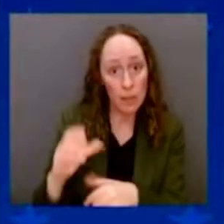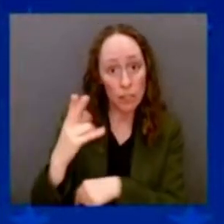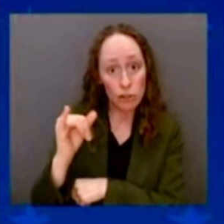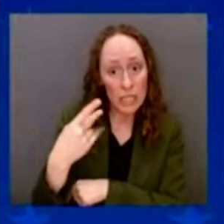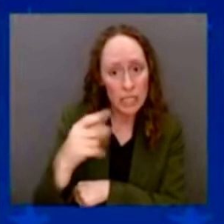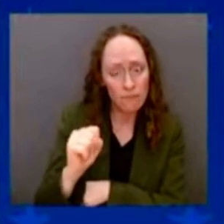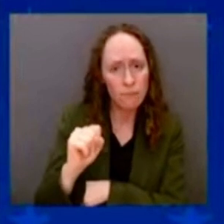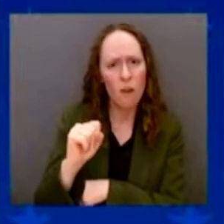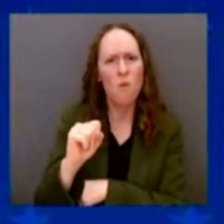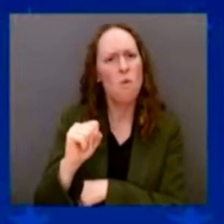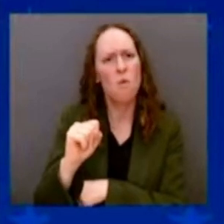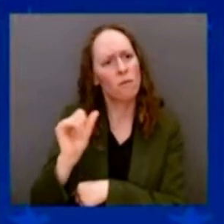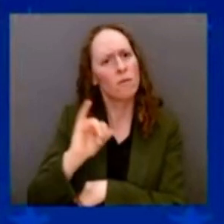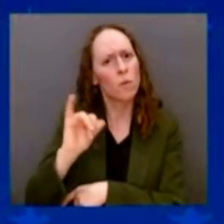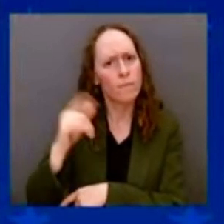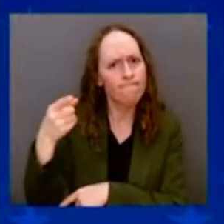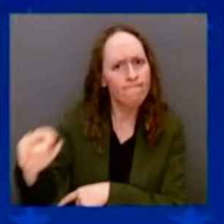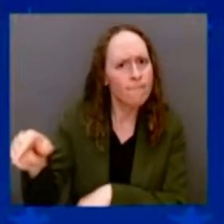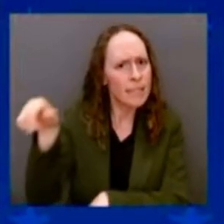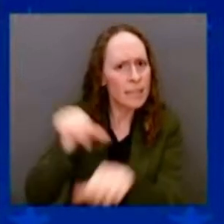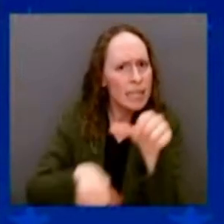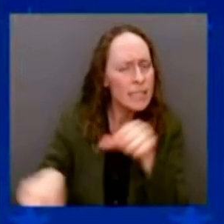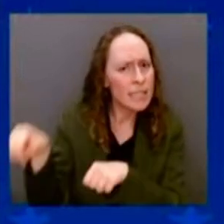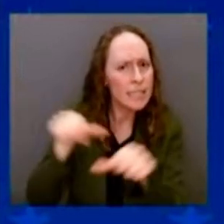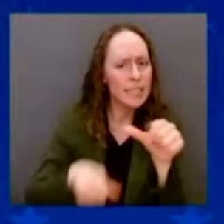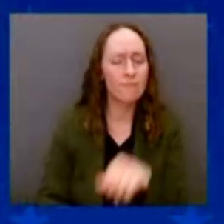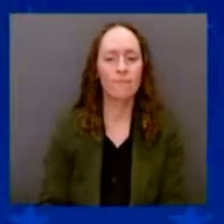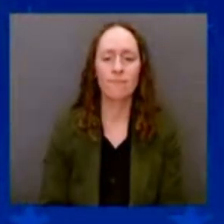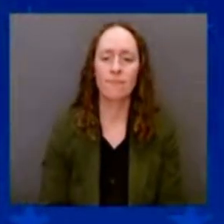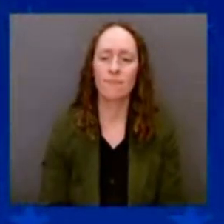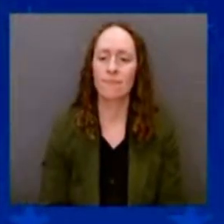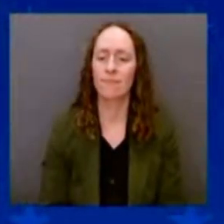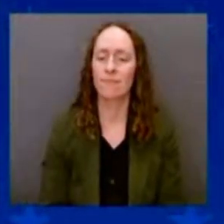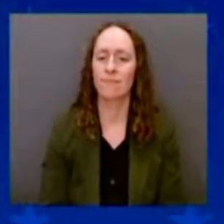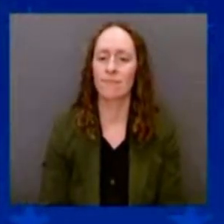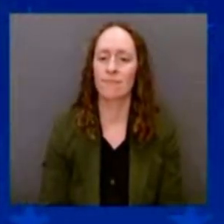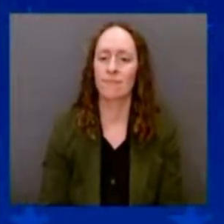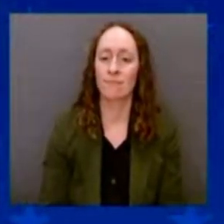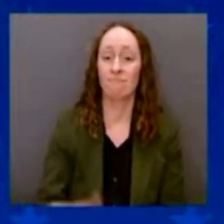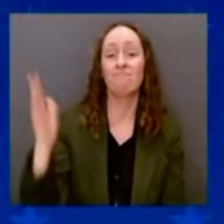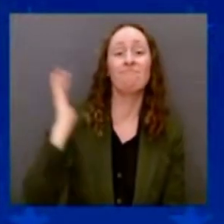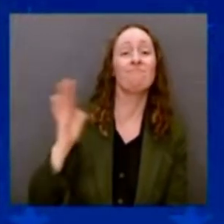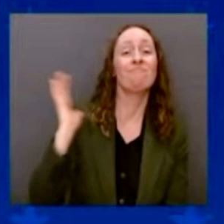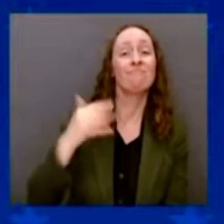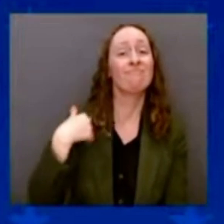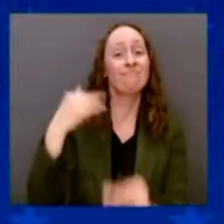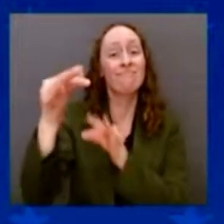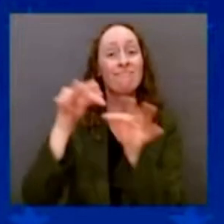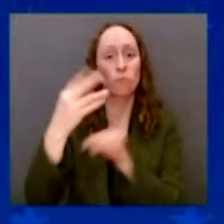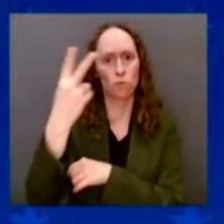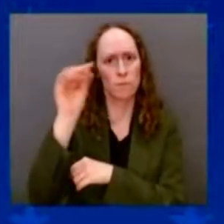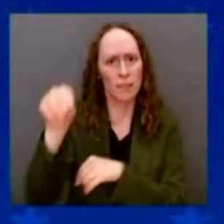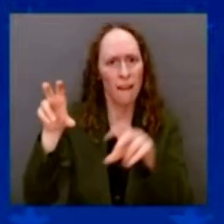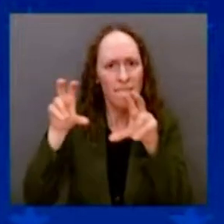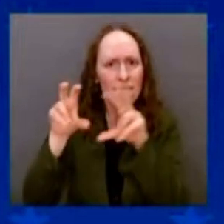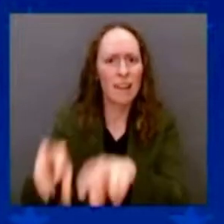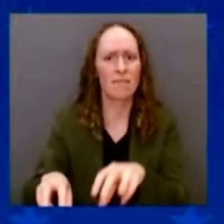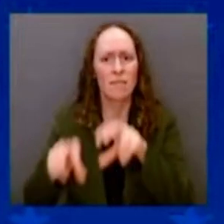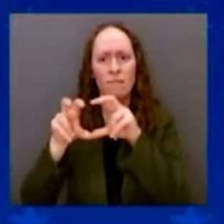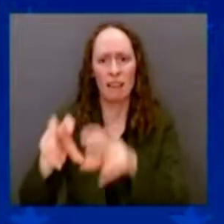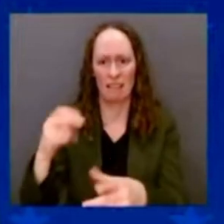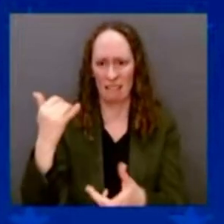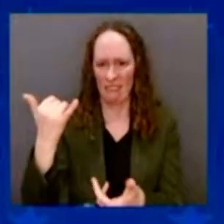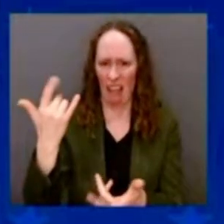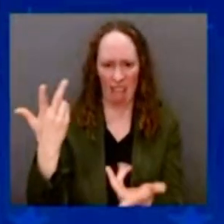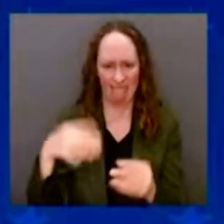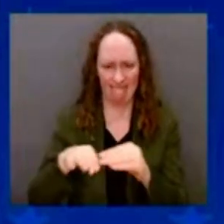doing research today. It's now less than — we're getting closer to 1 percent, but it's less than 1 percent. We used to rank number